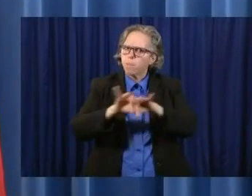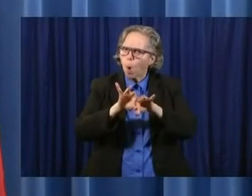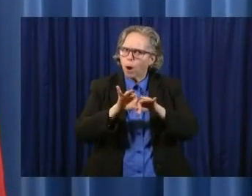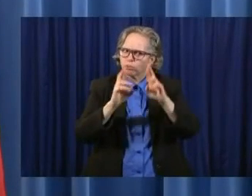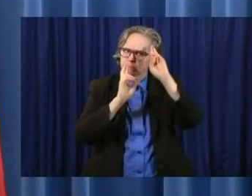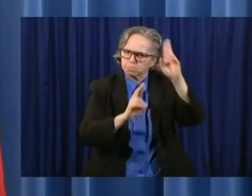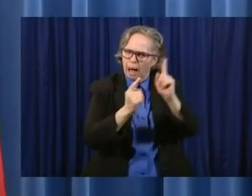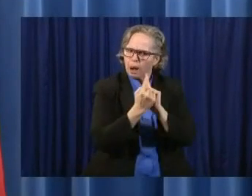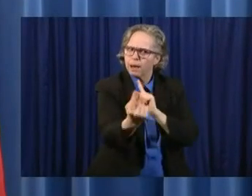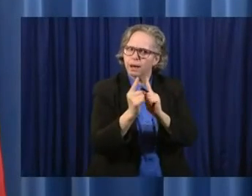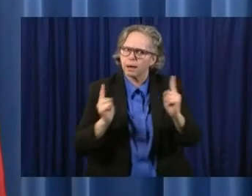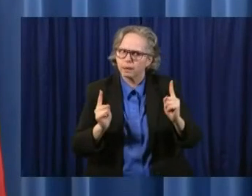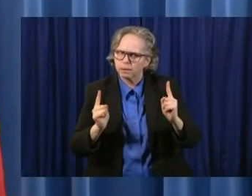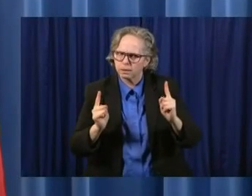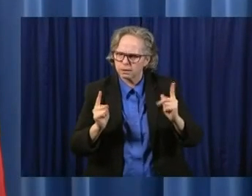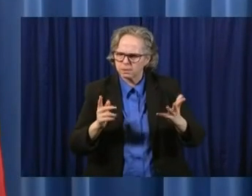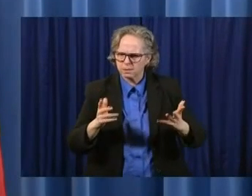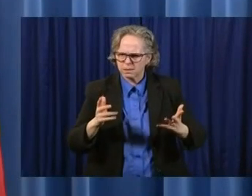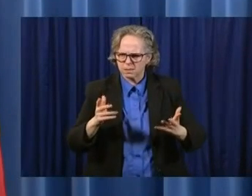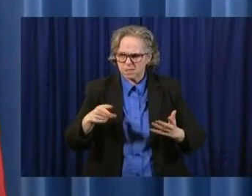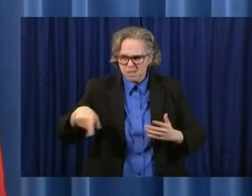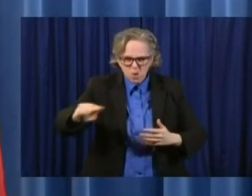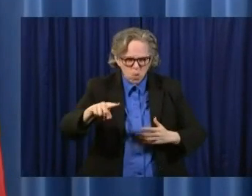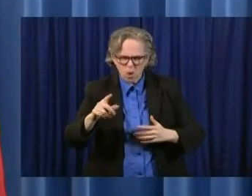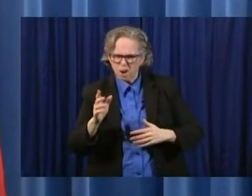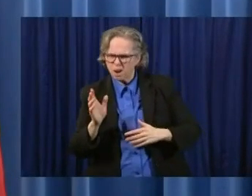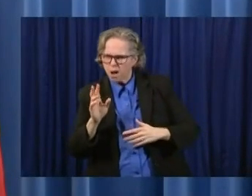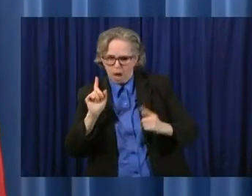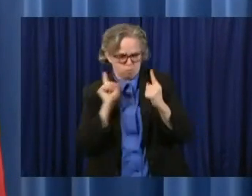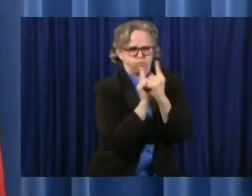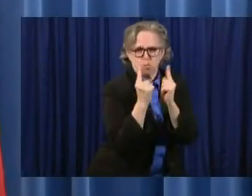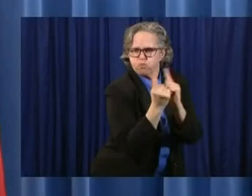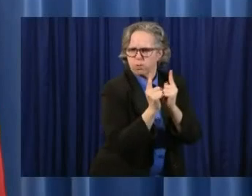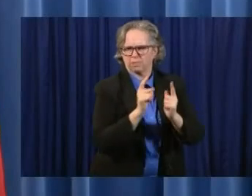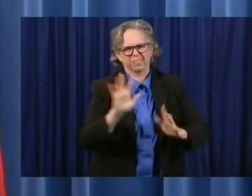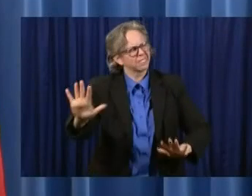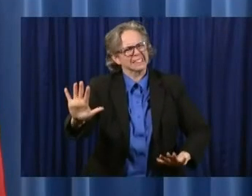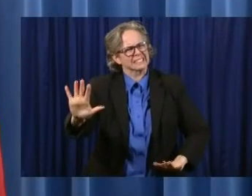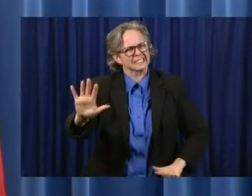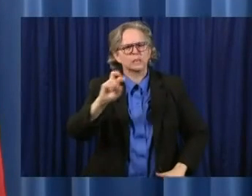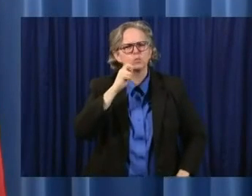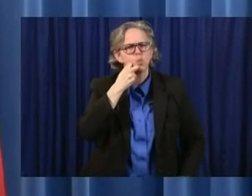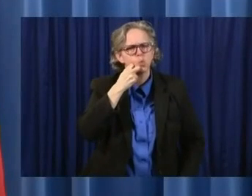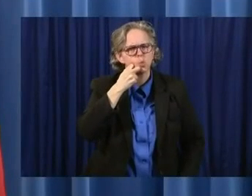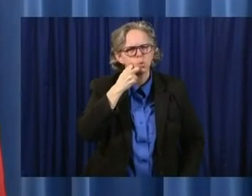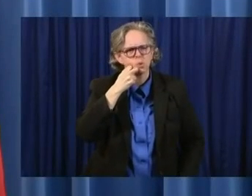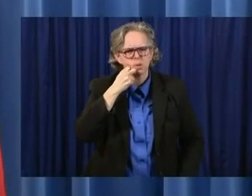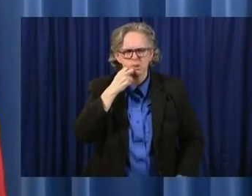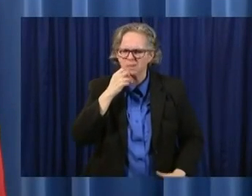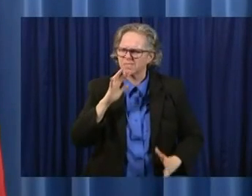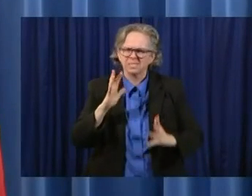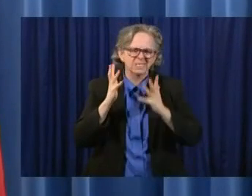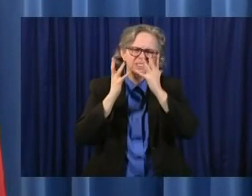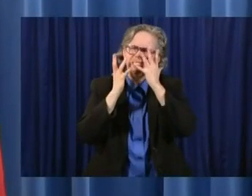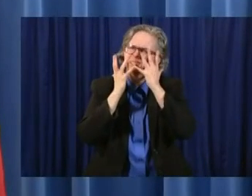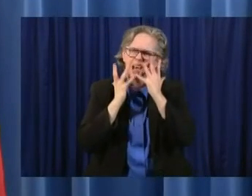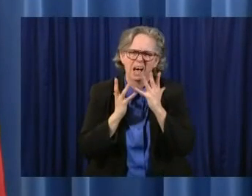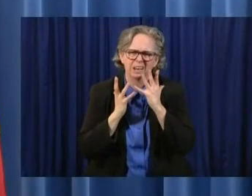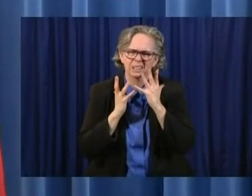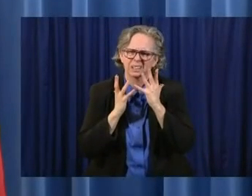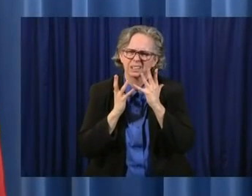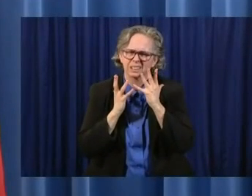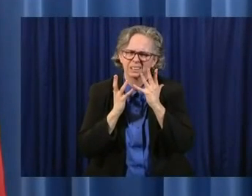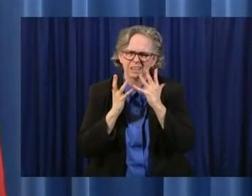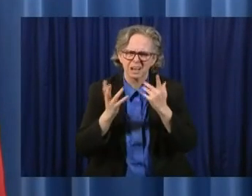be just obnoxious, I just find that very, very sad. So come after me.